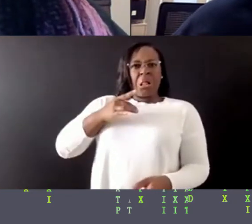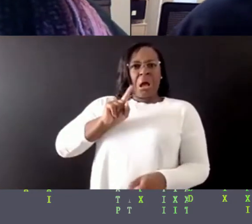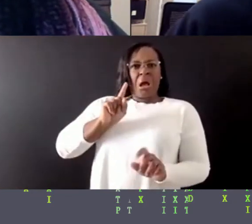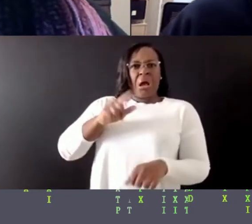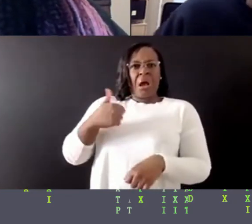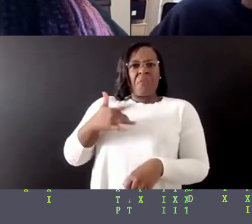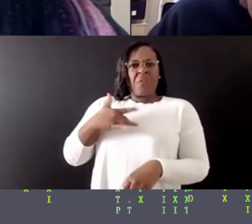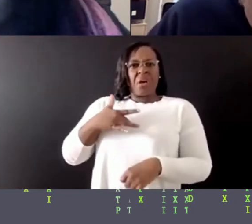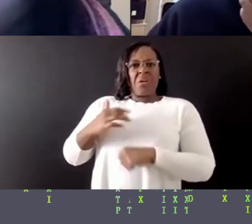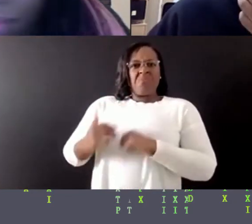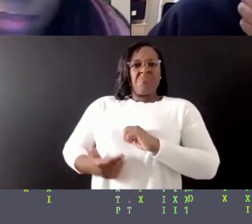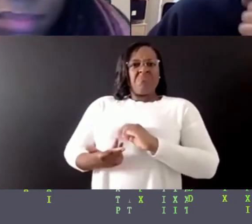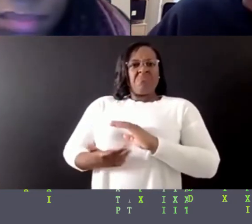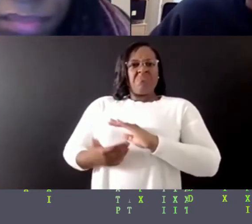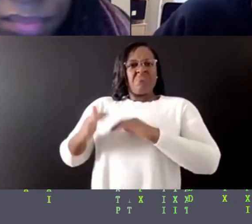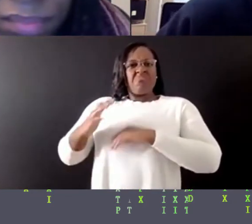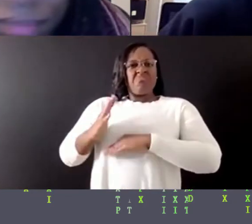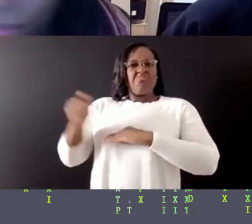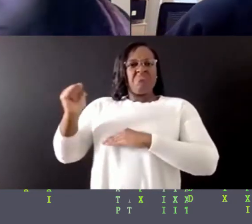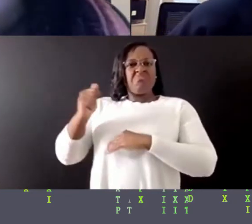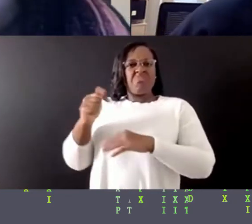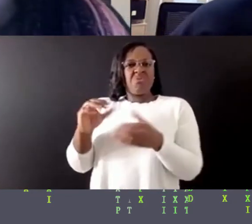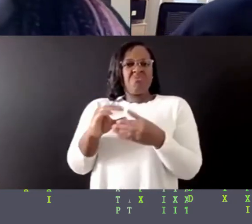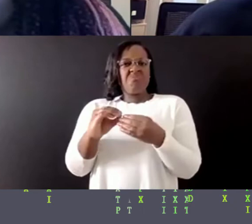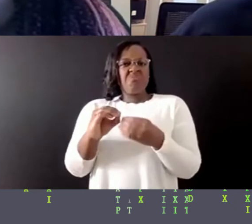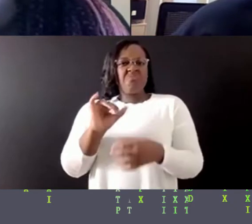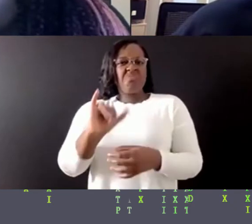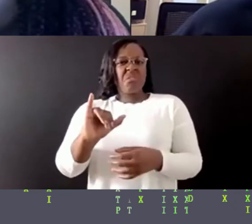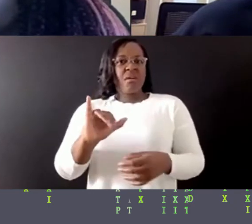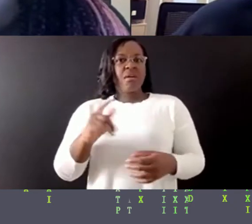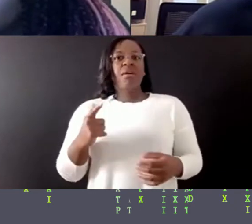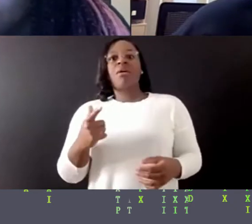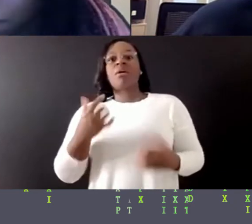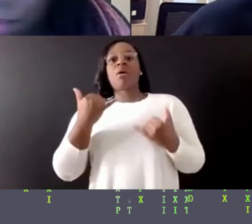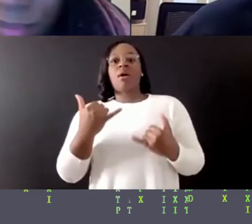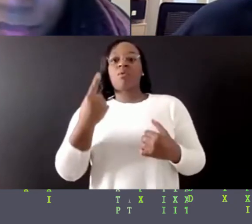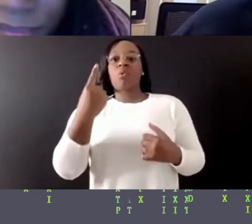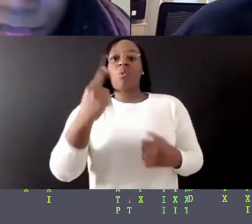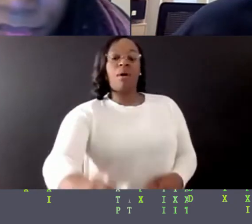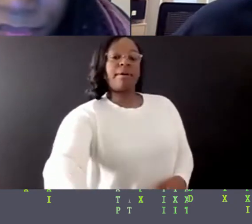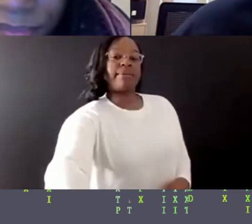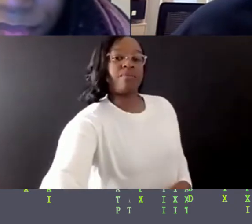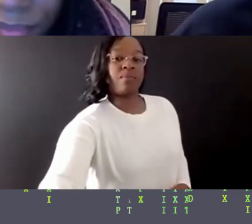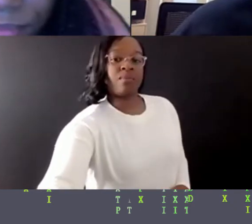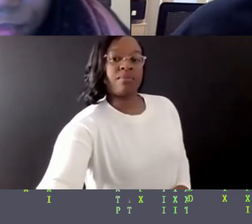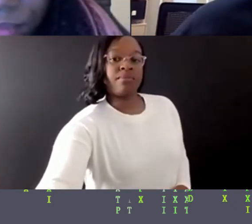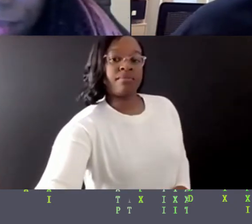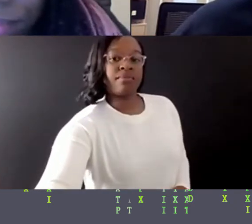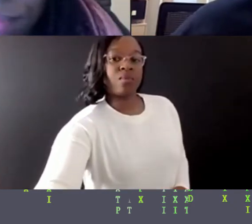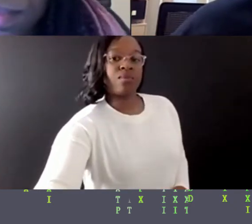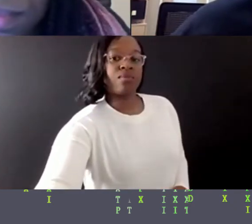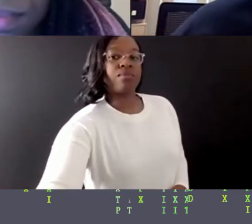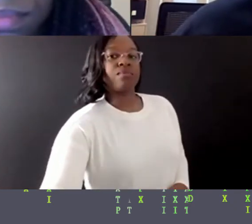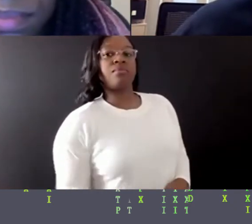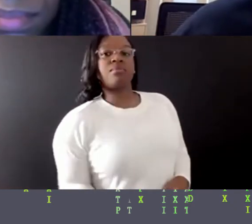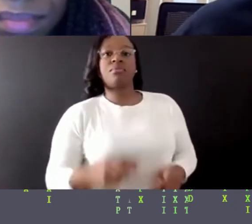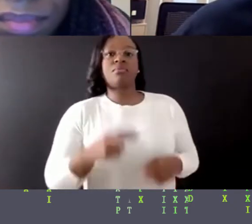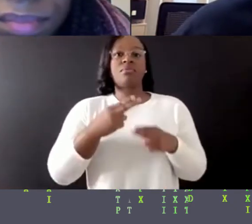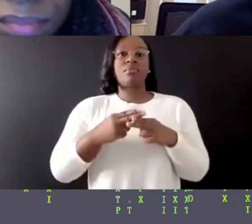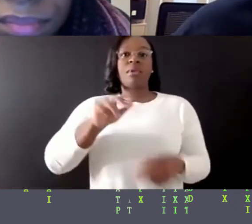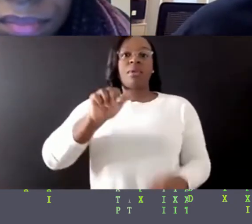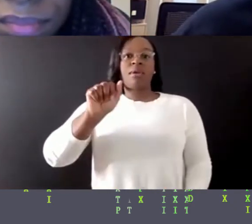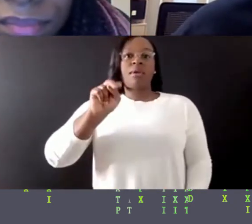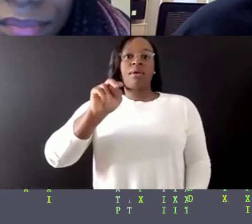Um, so we have one question from Anita Kakona, who asks, have any of you created your own